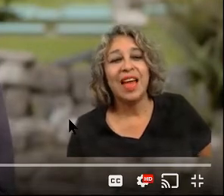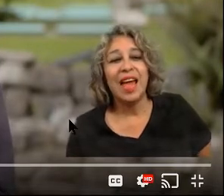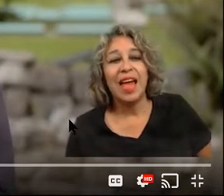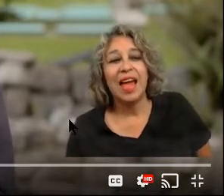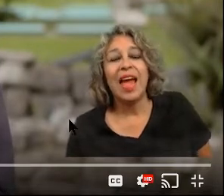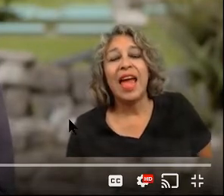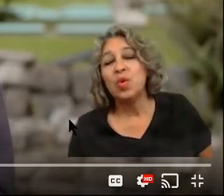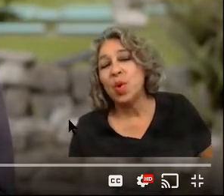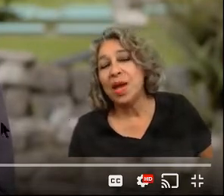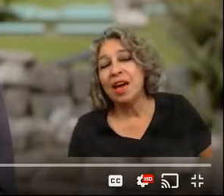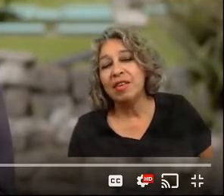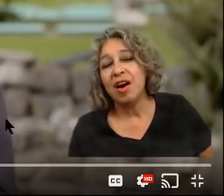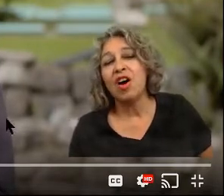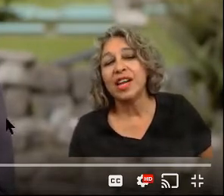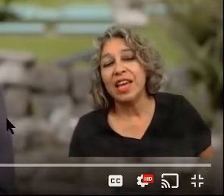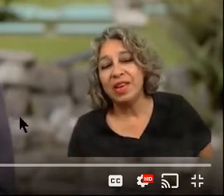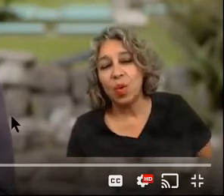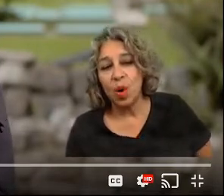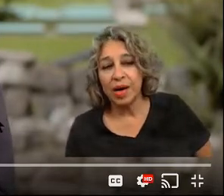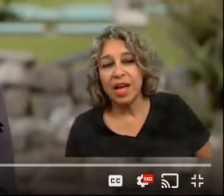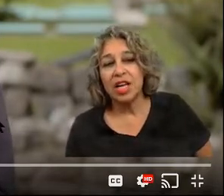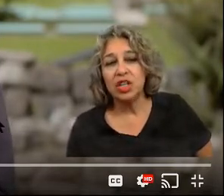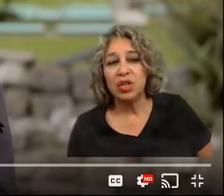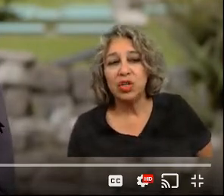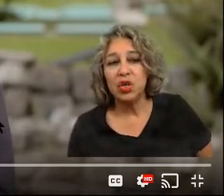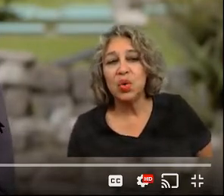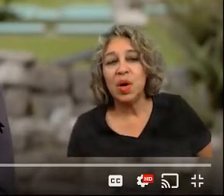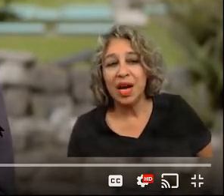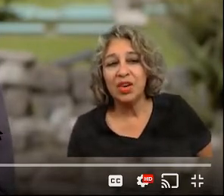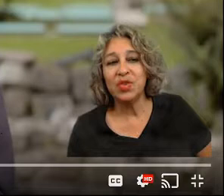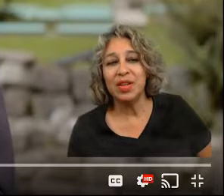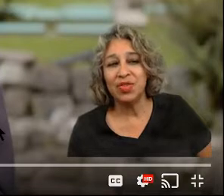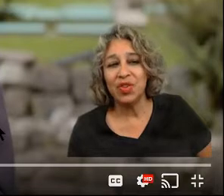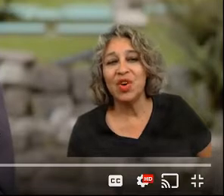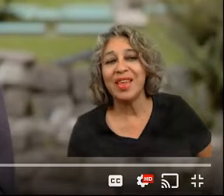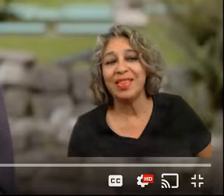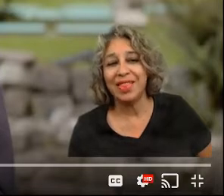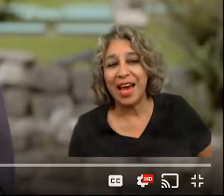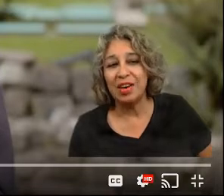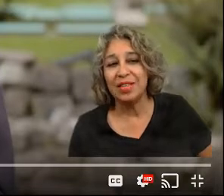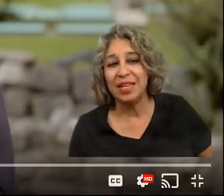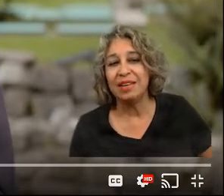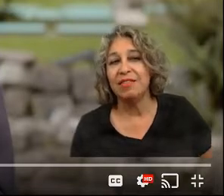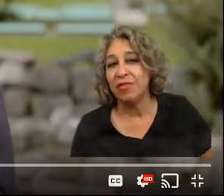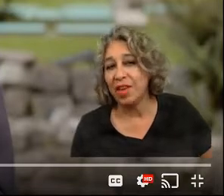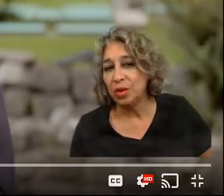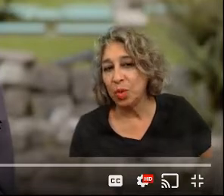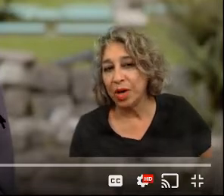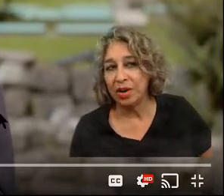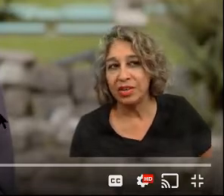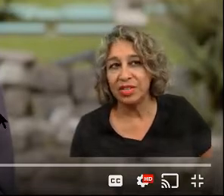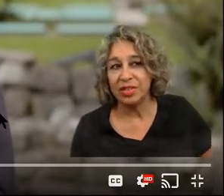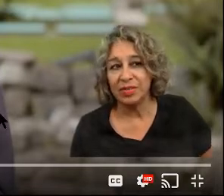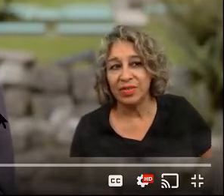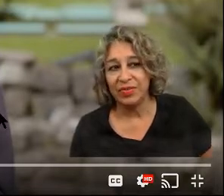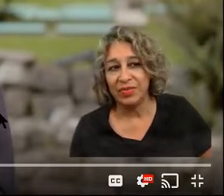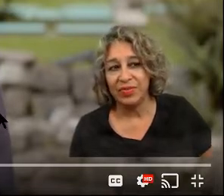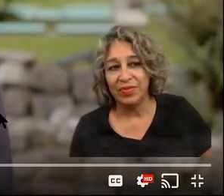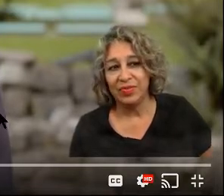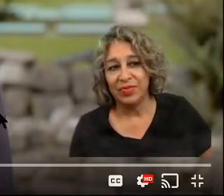and we have are giving work to 230 000 field workers